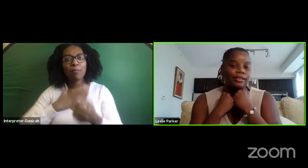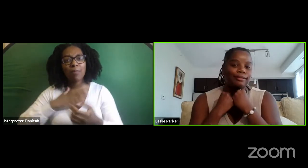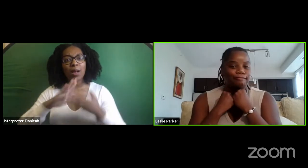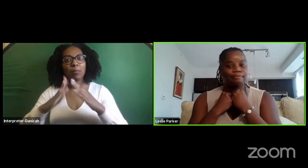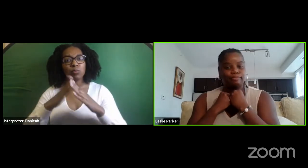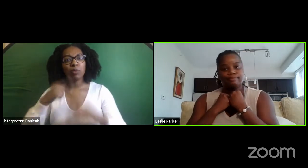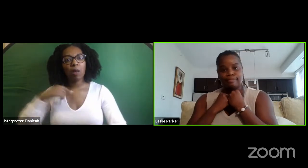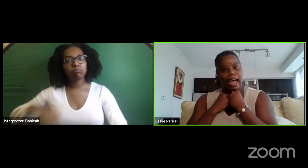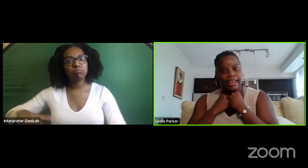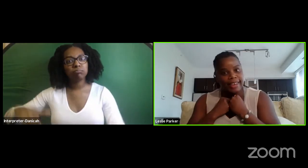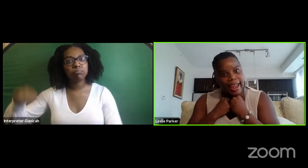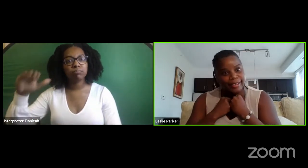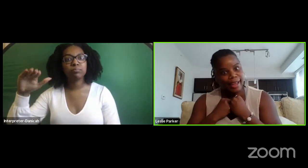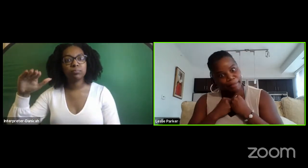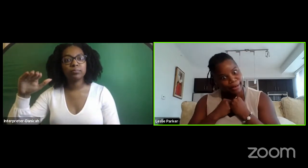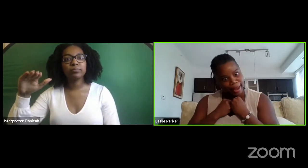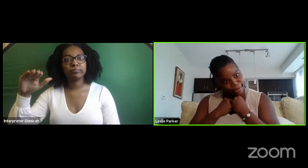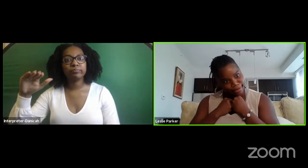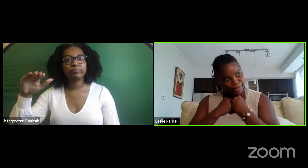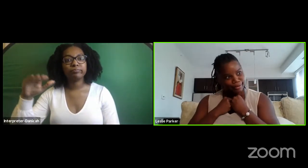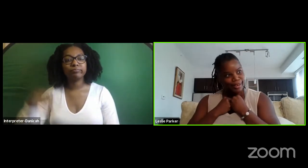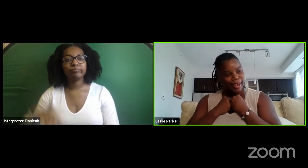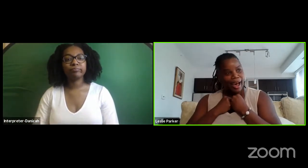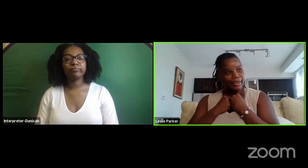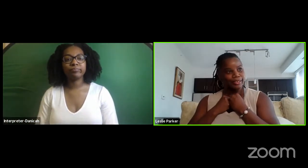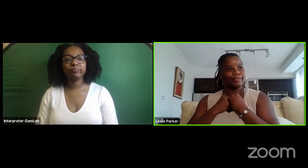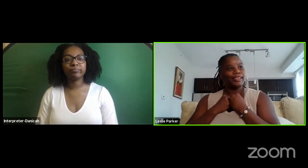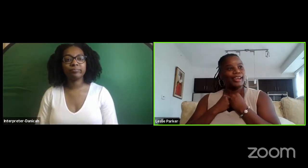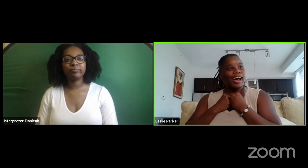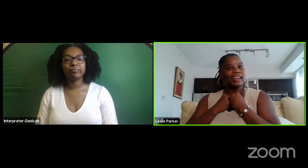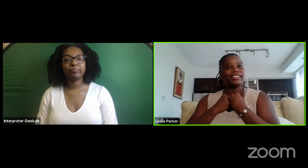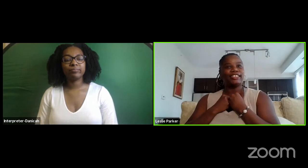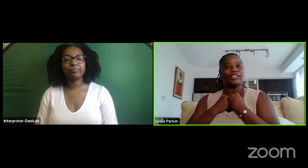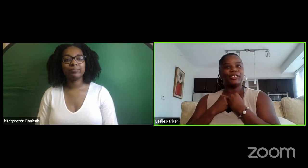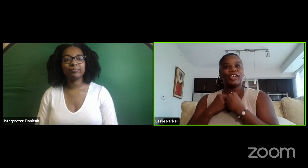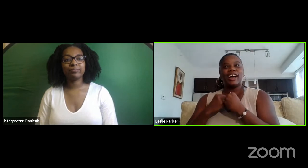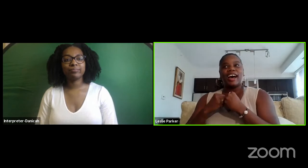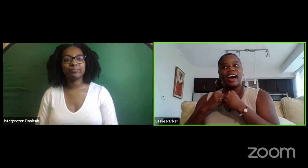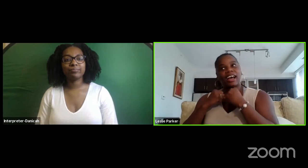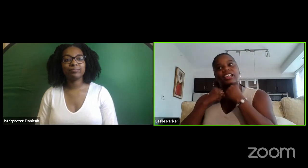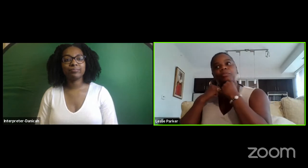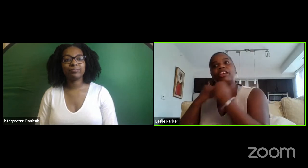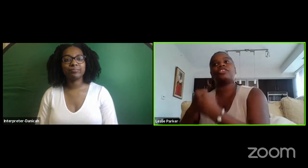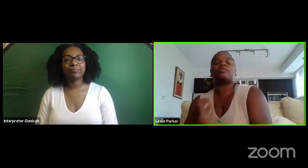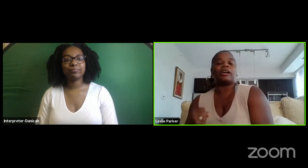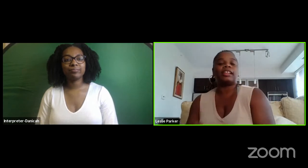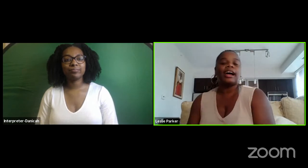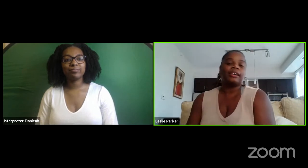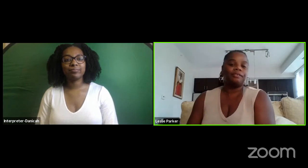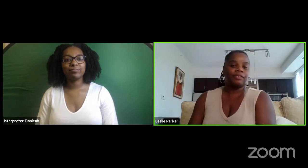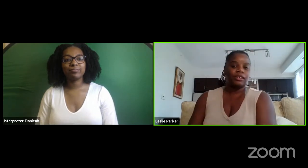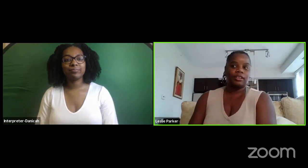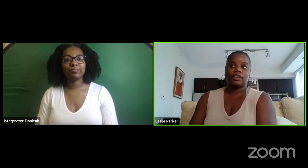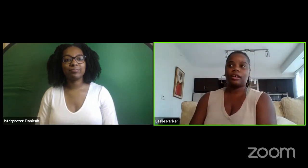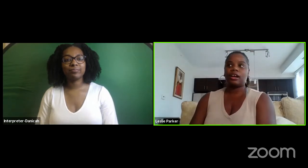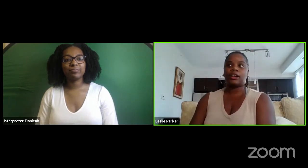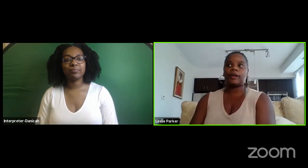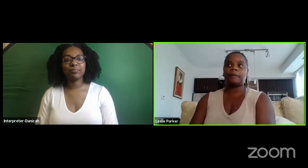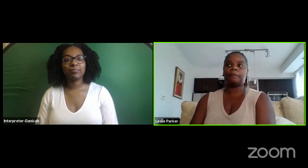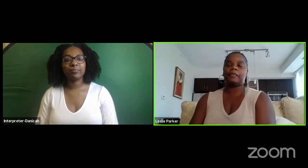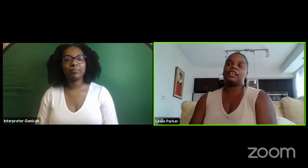that I can dance. I can be a a